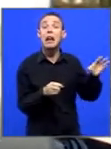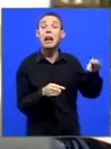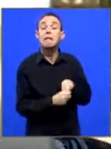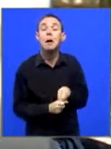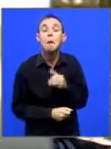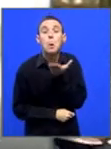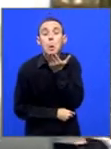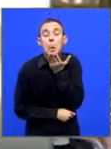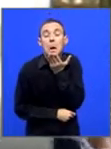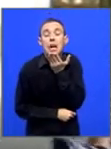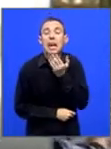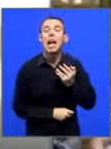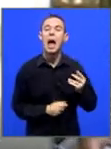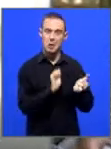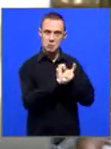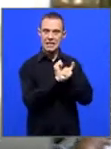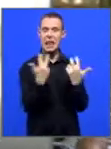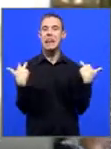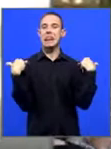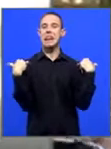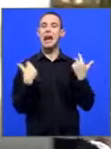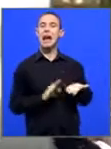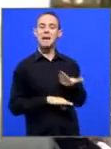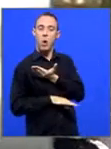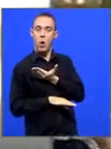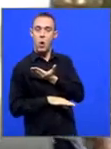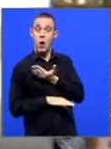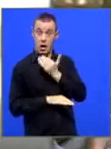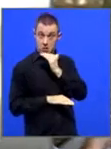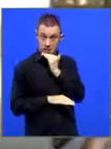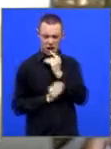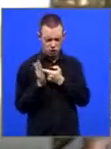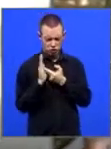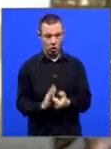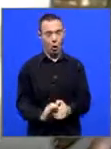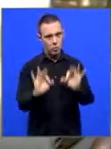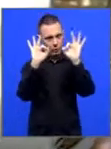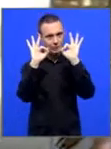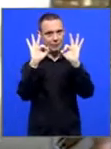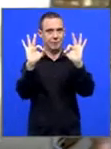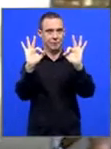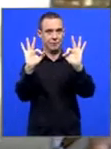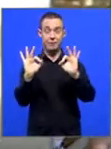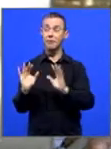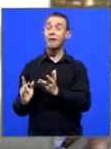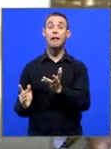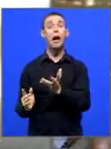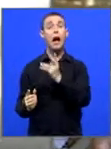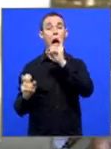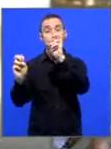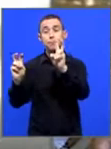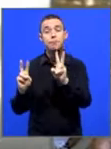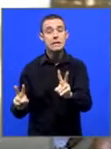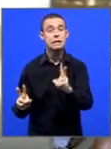old enemies can become friends. And that's his example to us as South Africans, but it's the example to the whole of